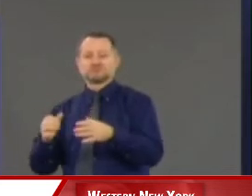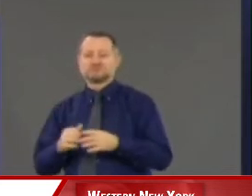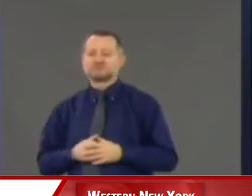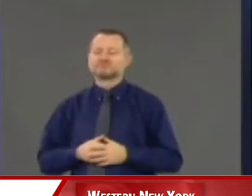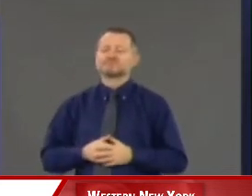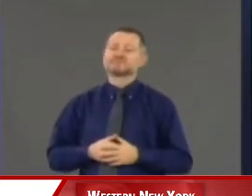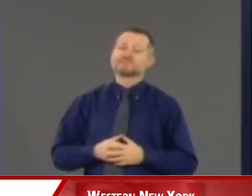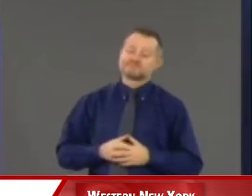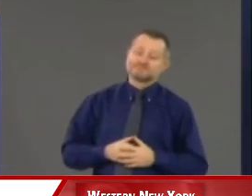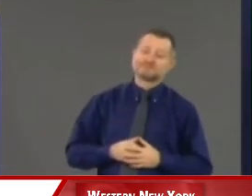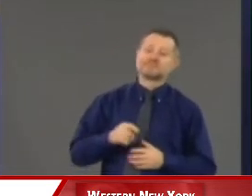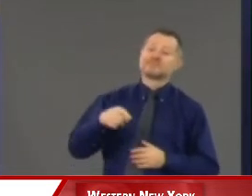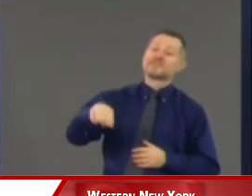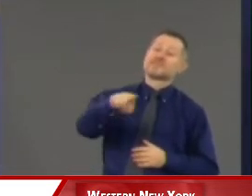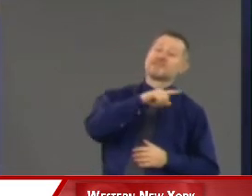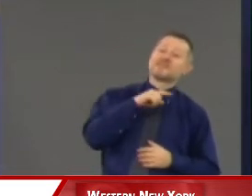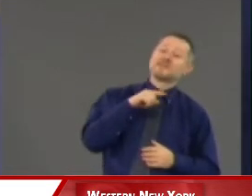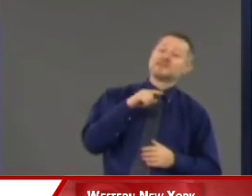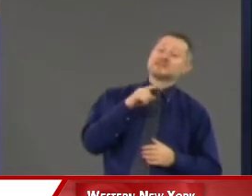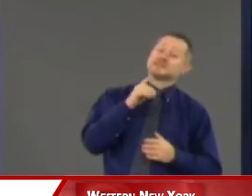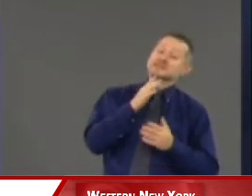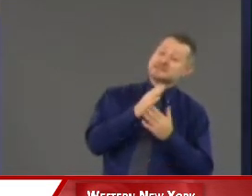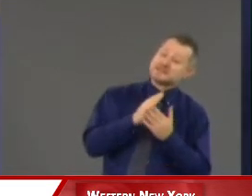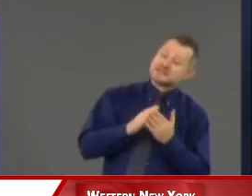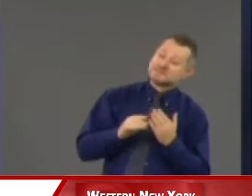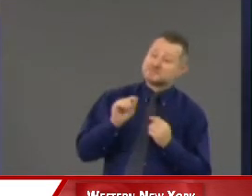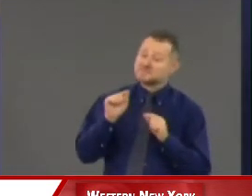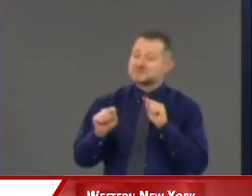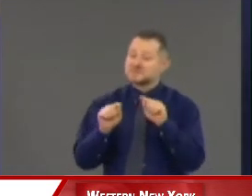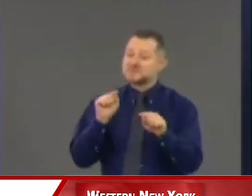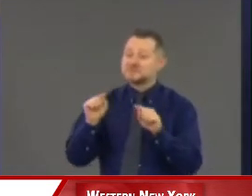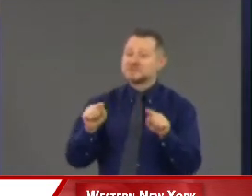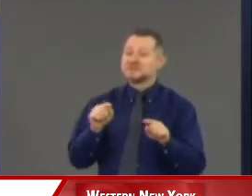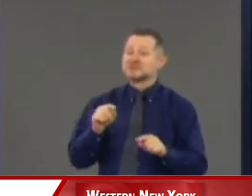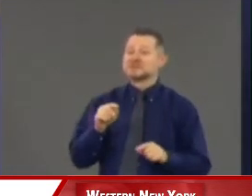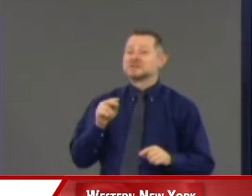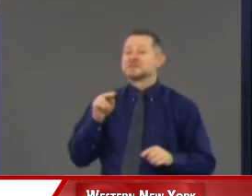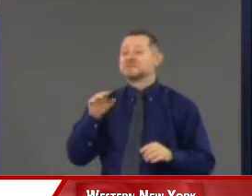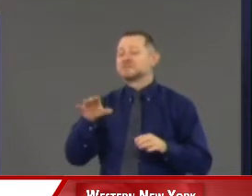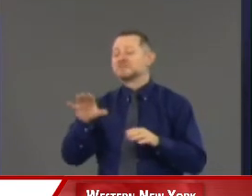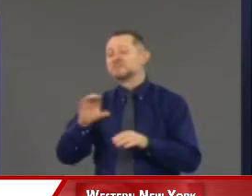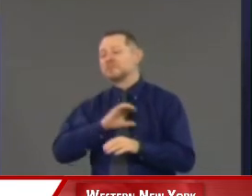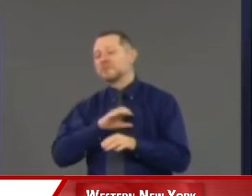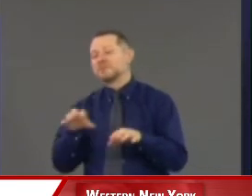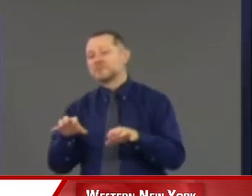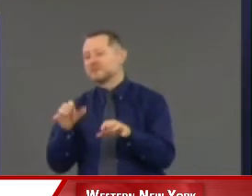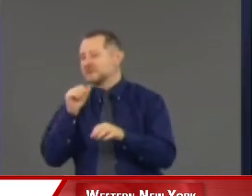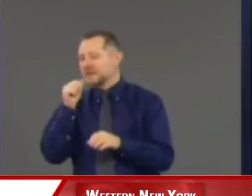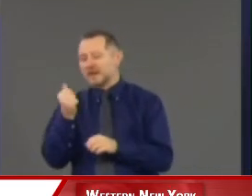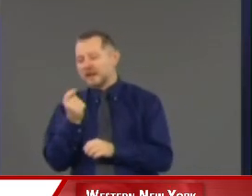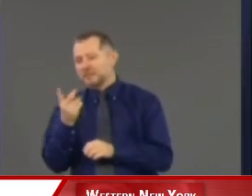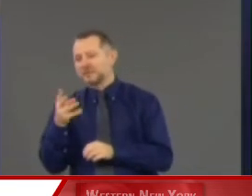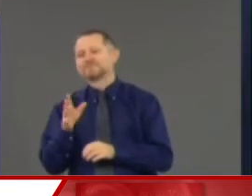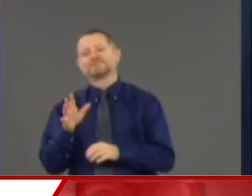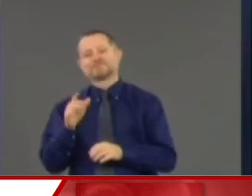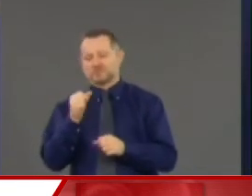actions of the NYPD have exacerbated the anger.